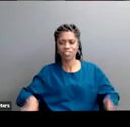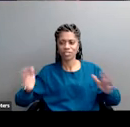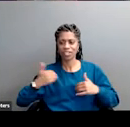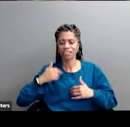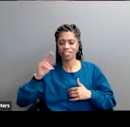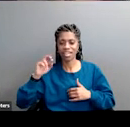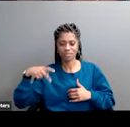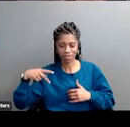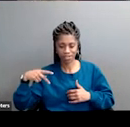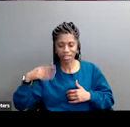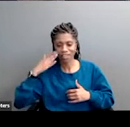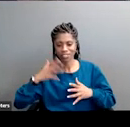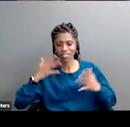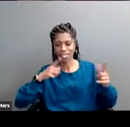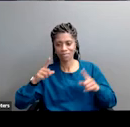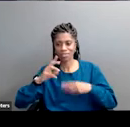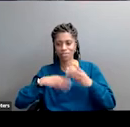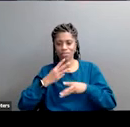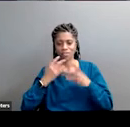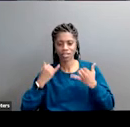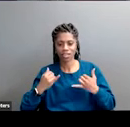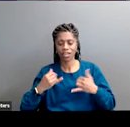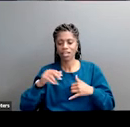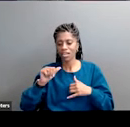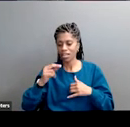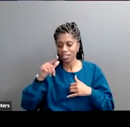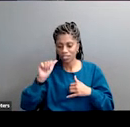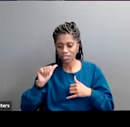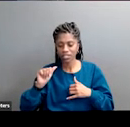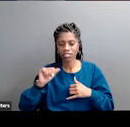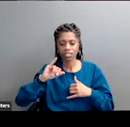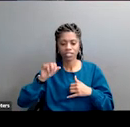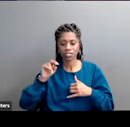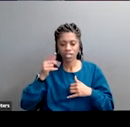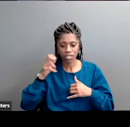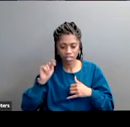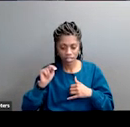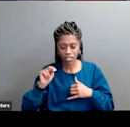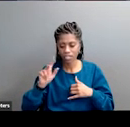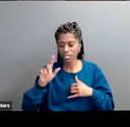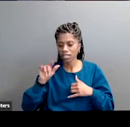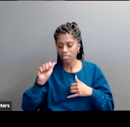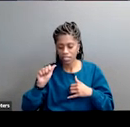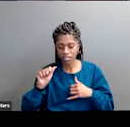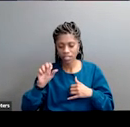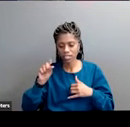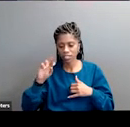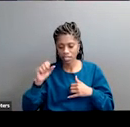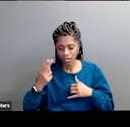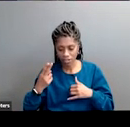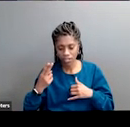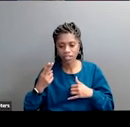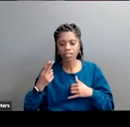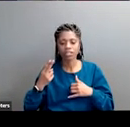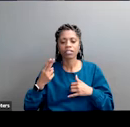lot going on in the world just now caroline angela jonathan richard lisa sarah tired and laurel how